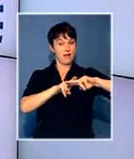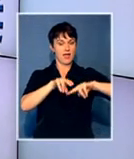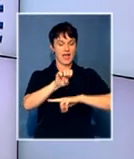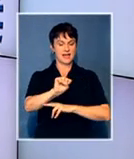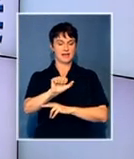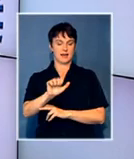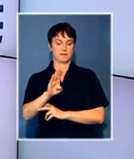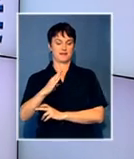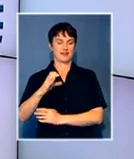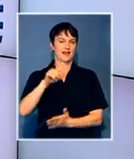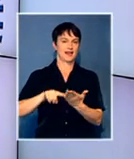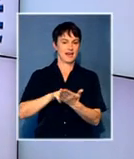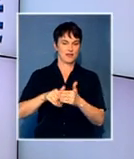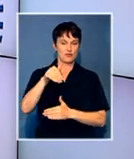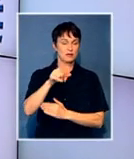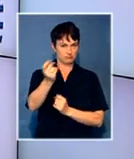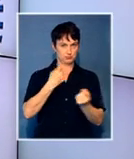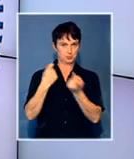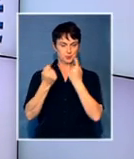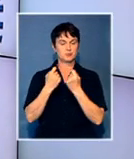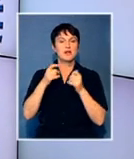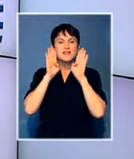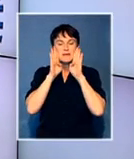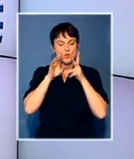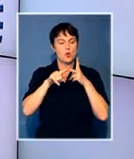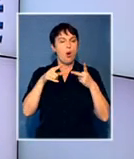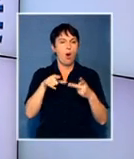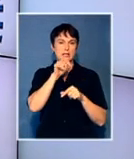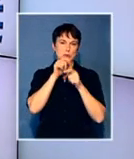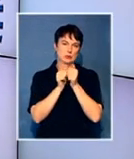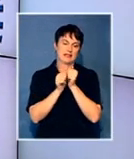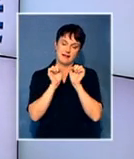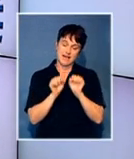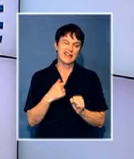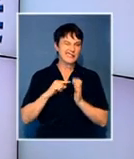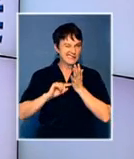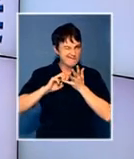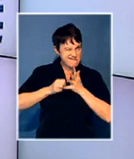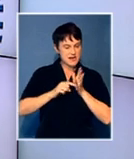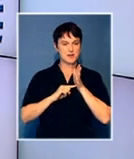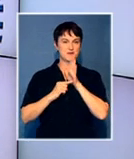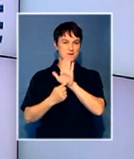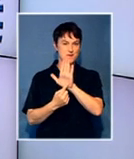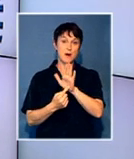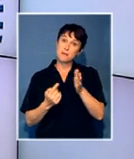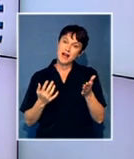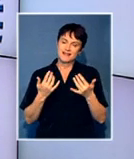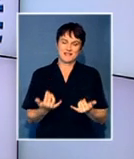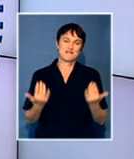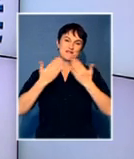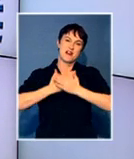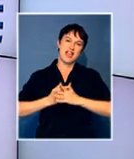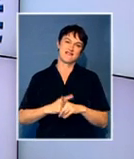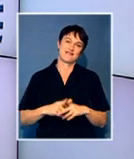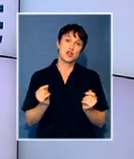SABC elections is where you can send us those comments on Facebook and on Twitter. We'll try and put them on the show as you're seeing tonight. And with that, we end